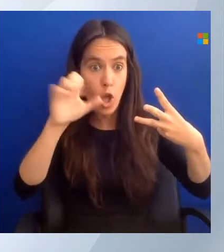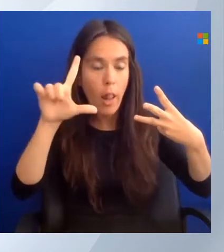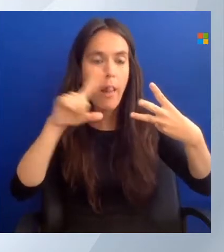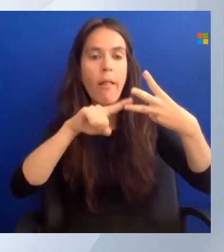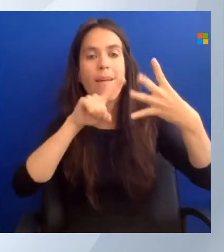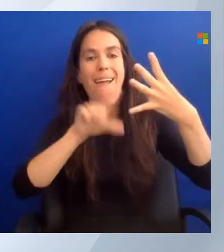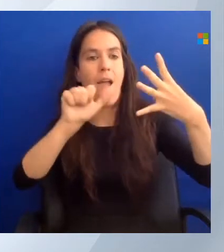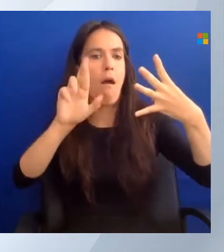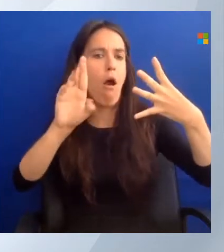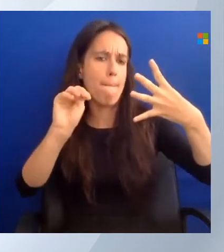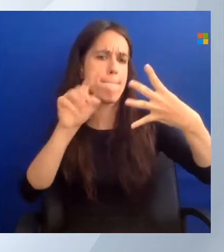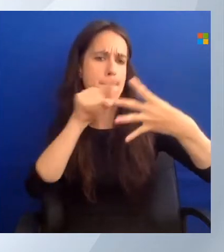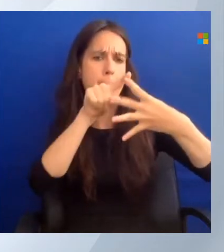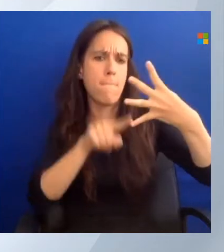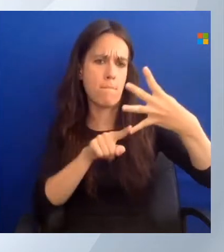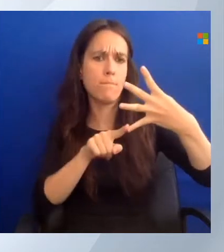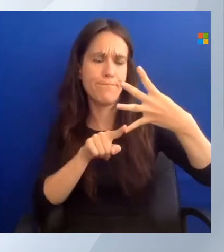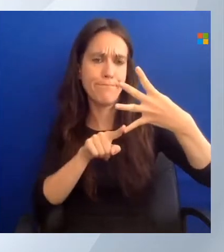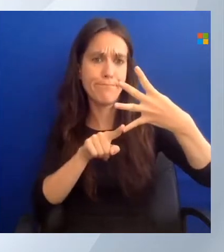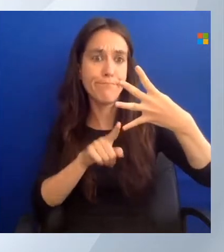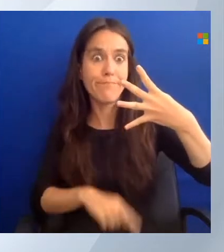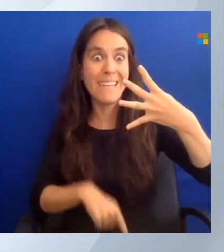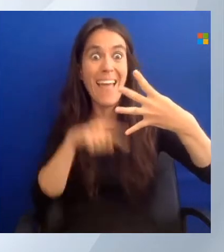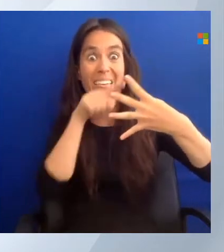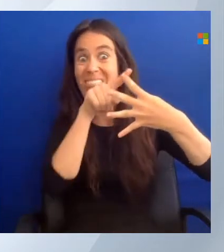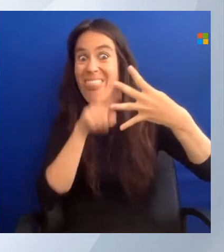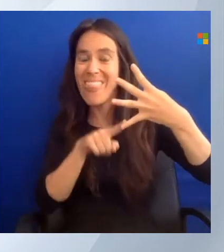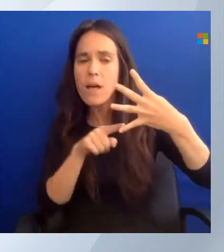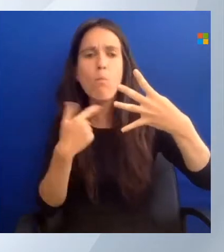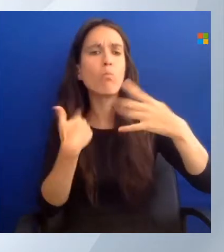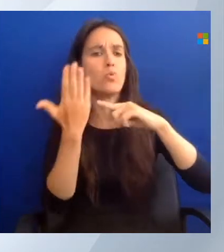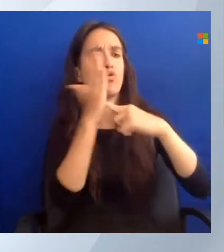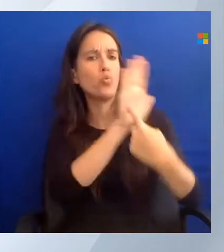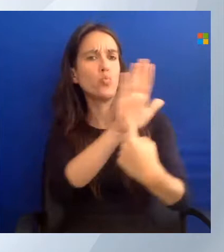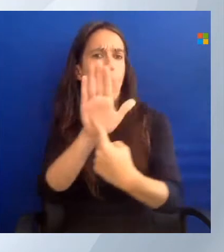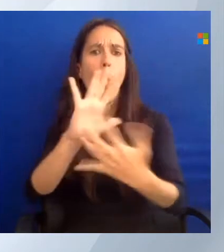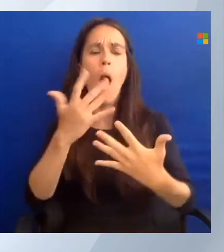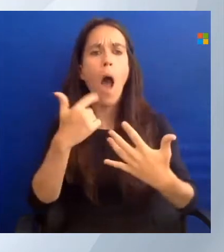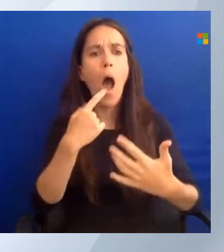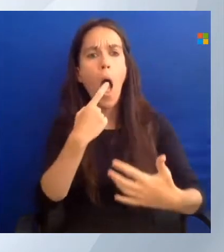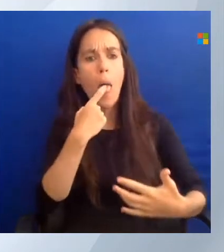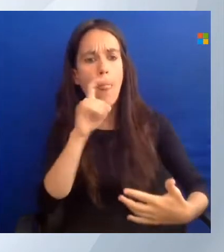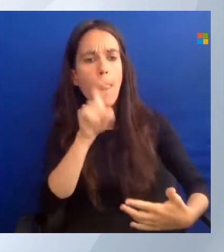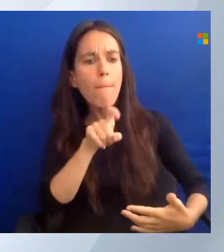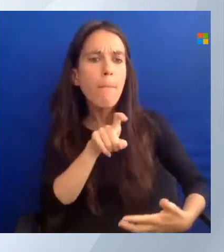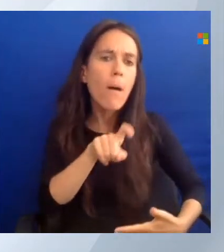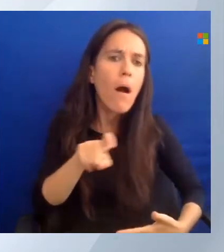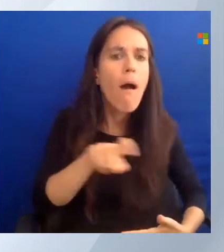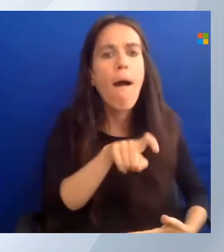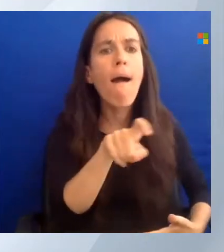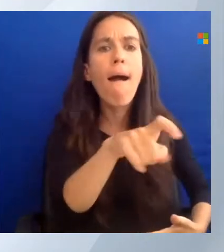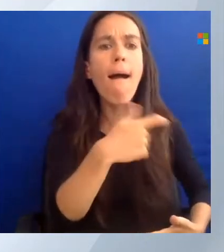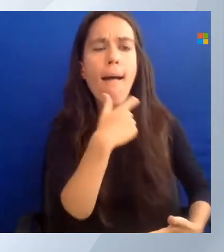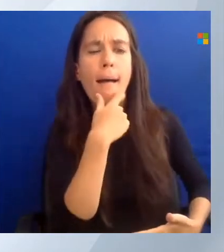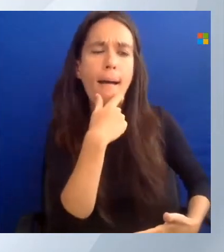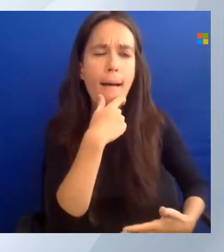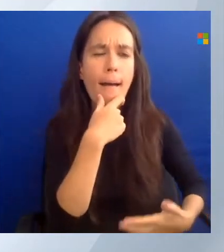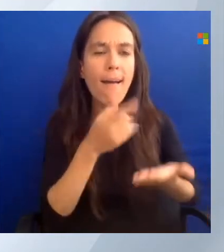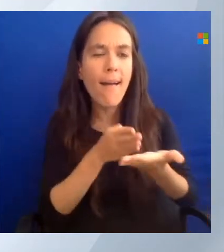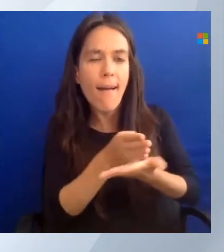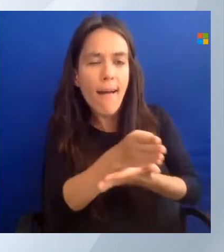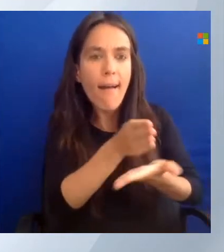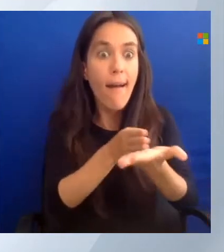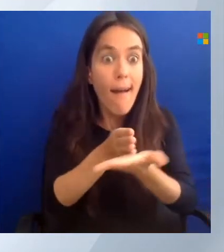For all these tools, I'm just going to show you how you can get started. Show you a bit of tips and tricks. What resources are available. And, of course,